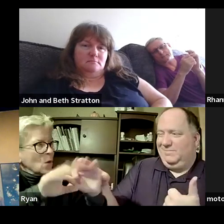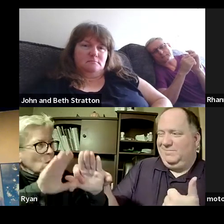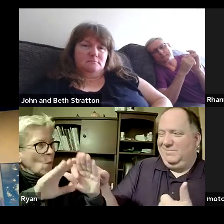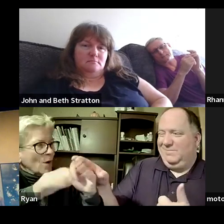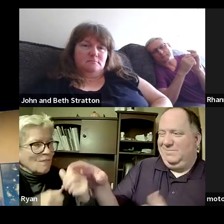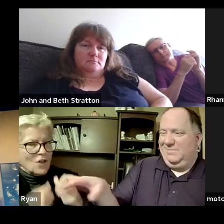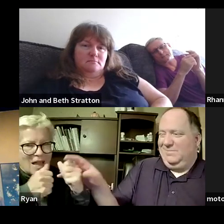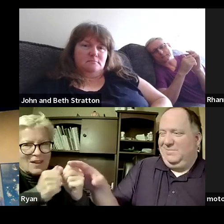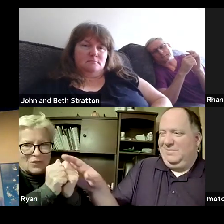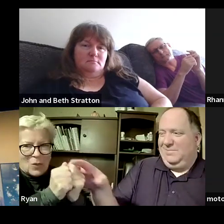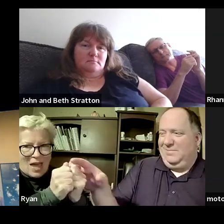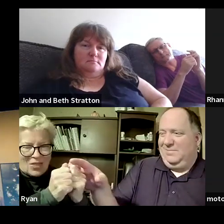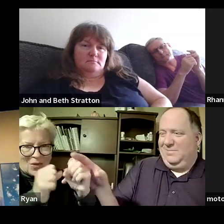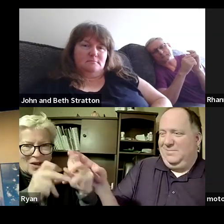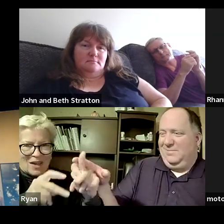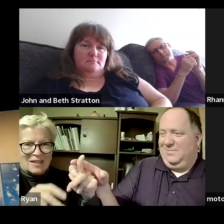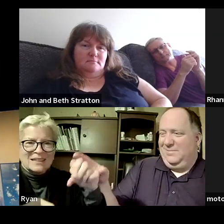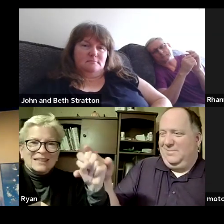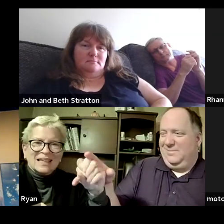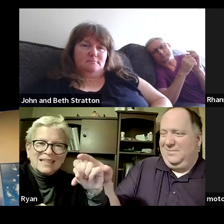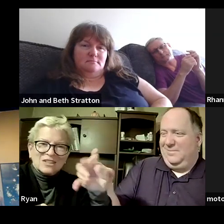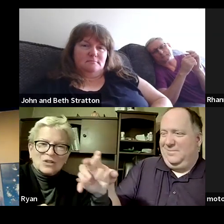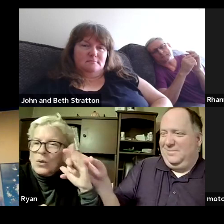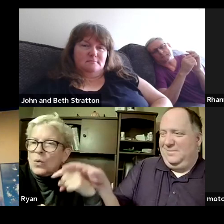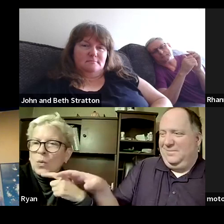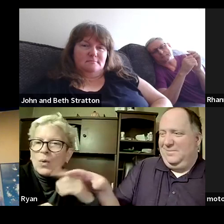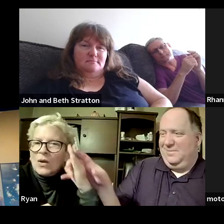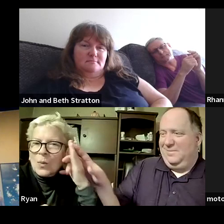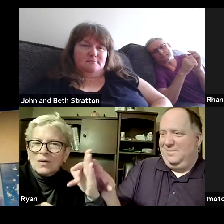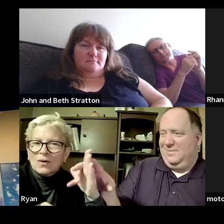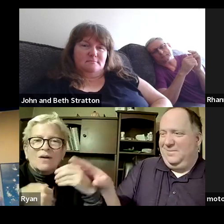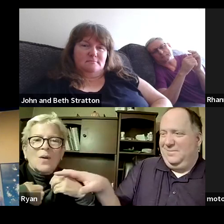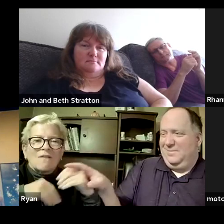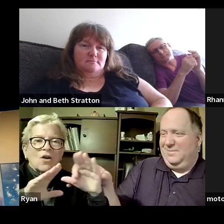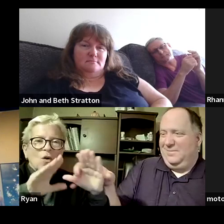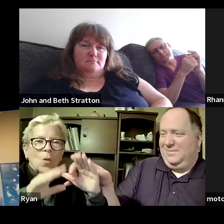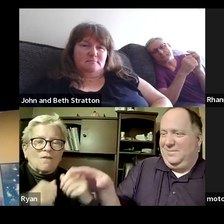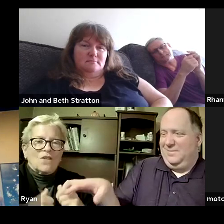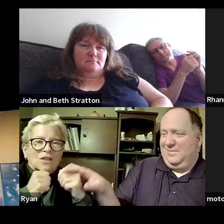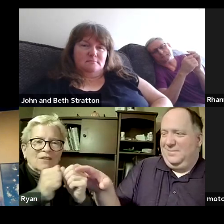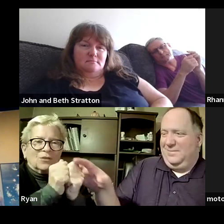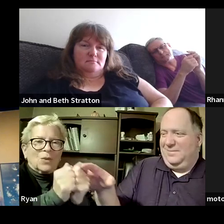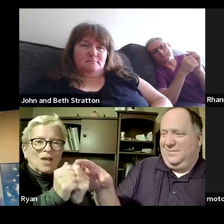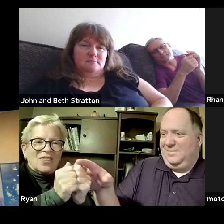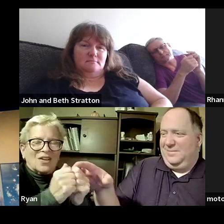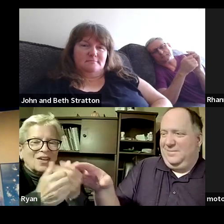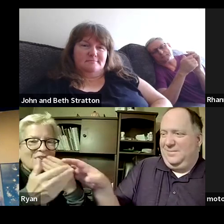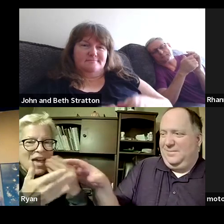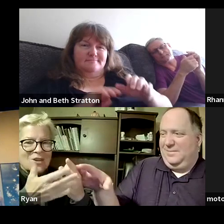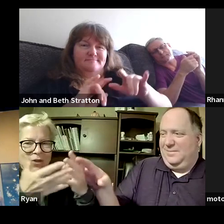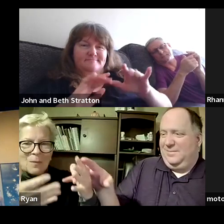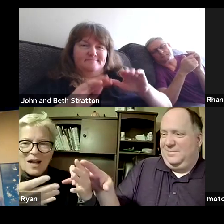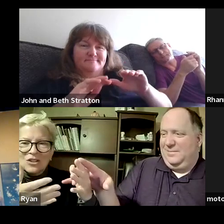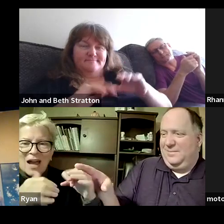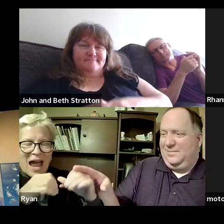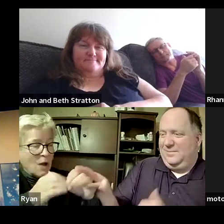together yes sir we will we will have a wonderful life all right thank you so very much i don't know